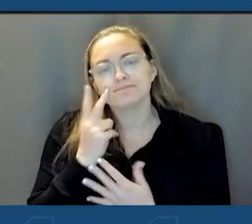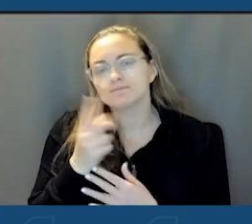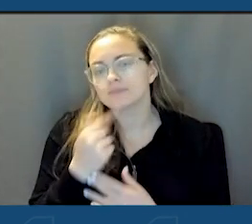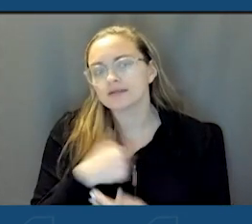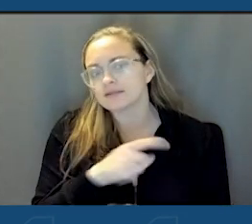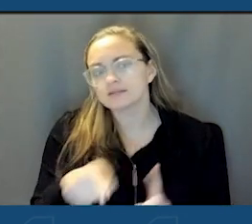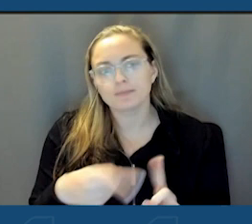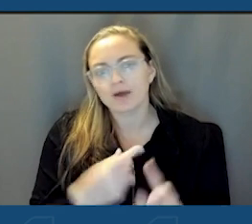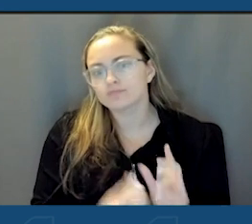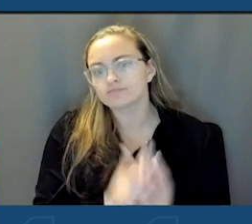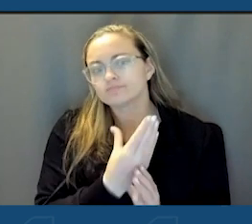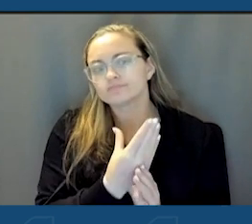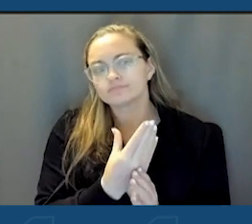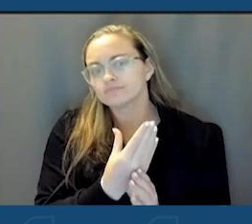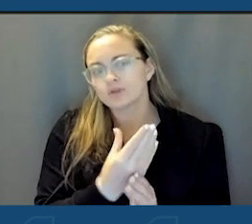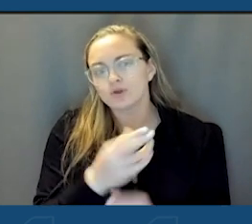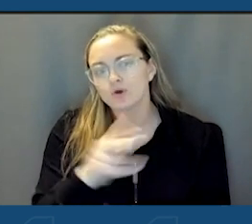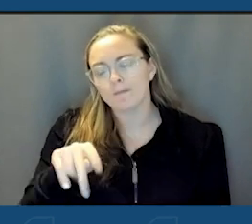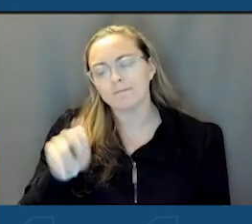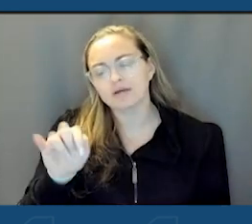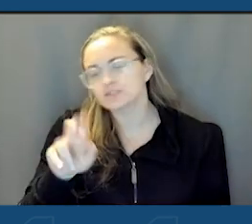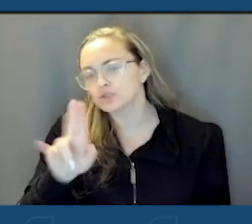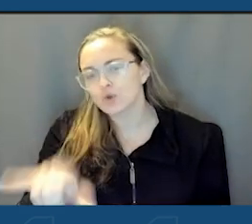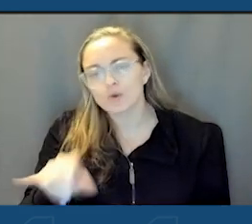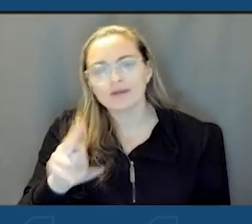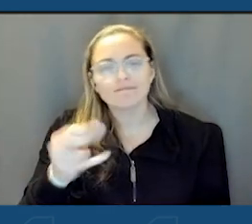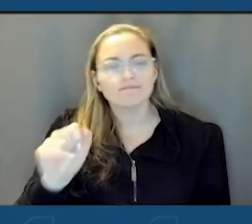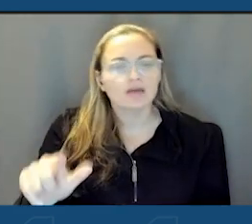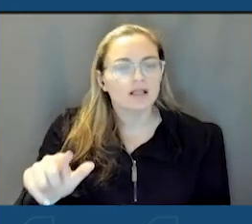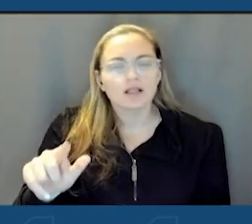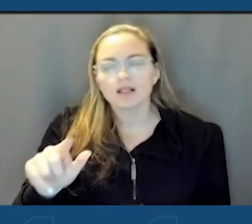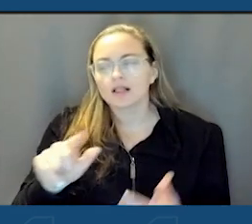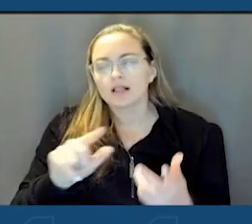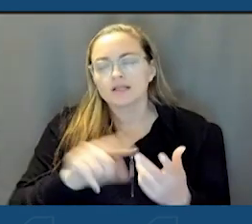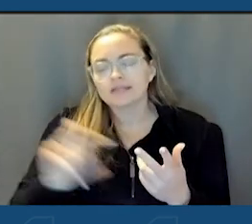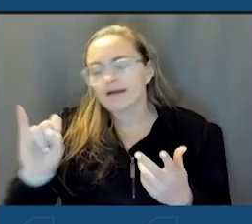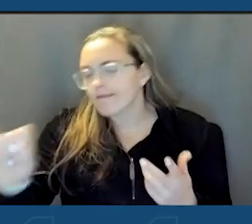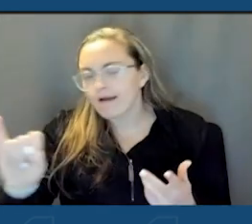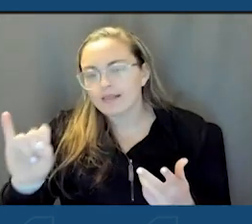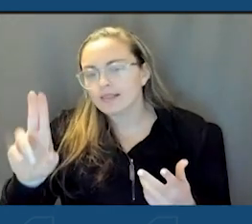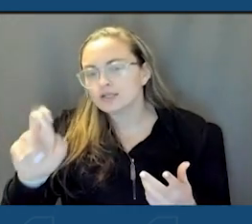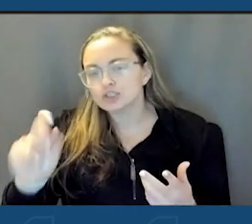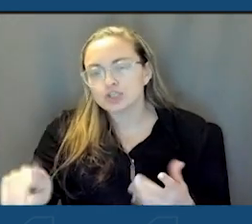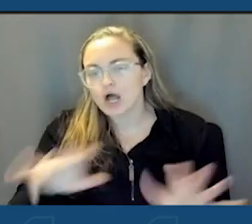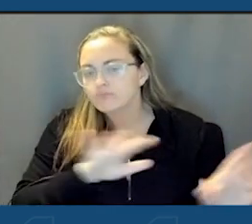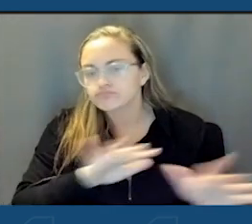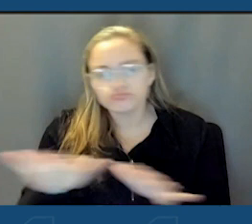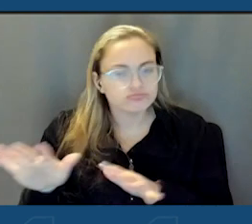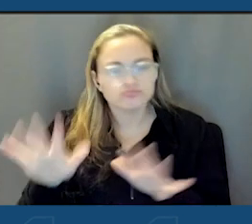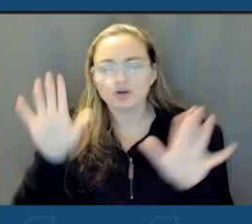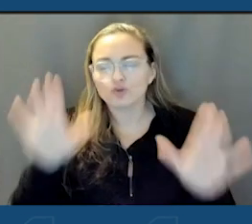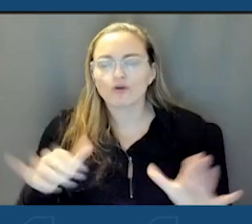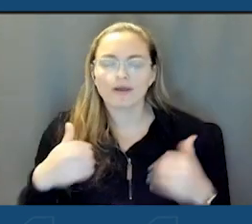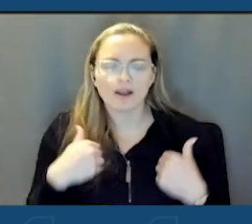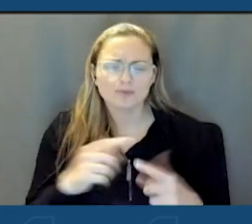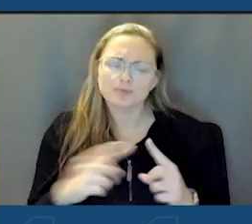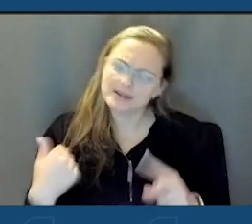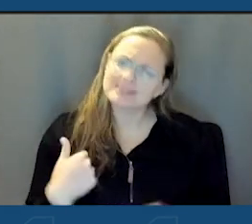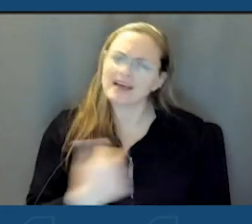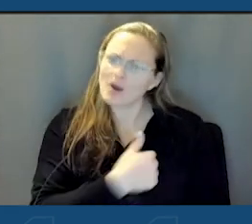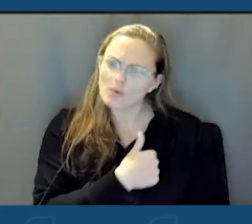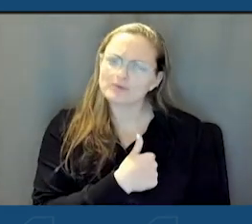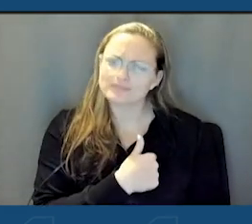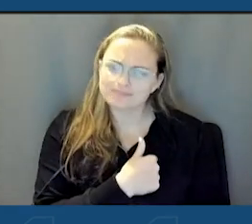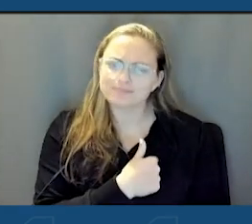know, in Punxsutawney, Phil, Daten Island shark, great, great animals, I'm sure. But this is our own hometown, Dunkirk Dave. so,